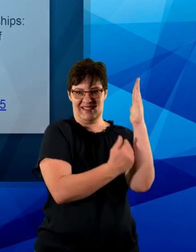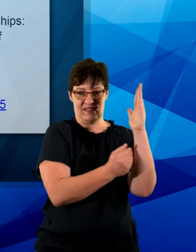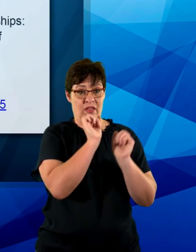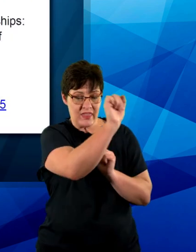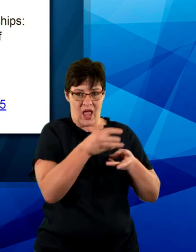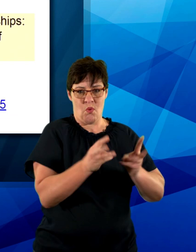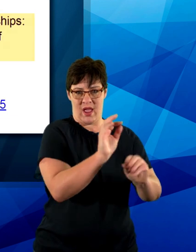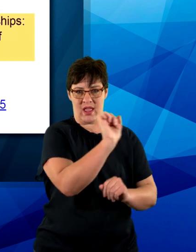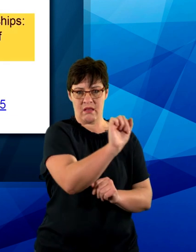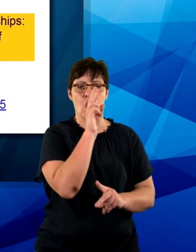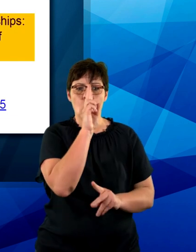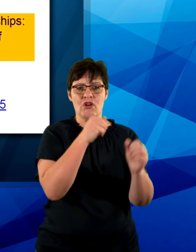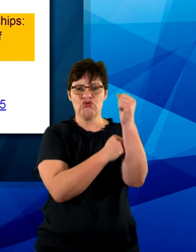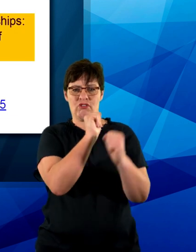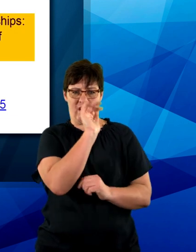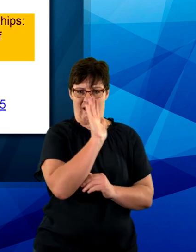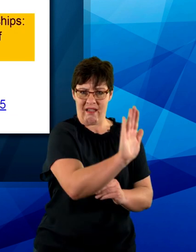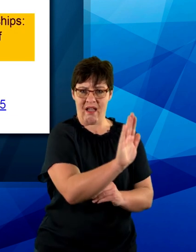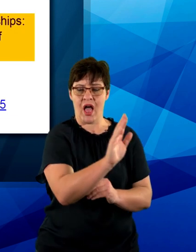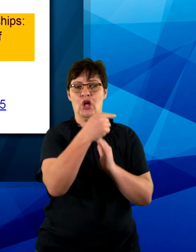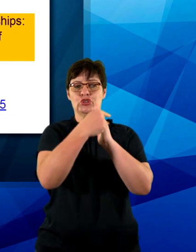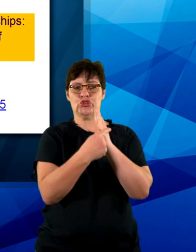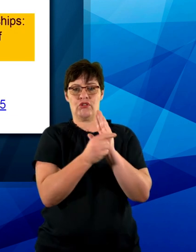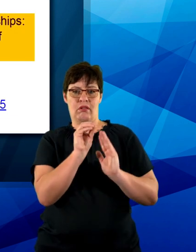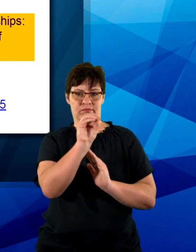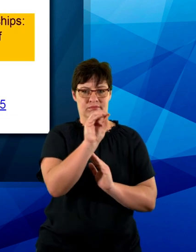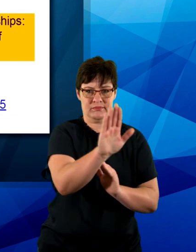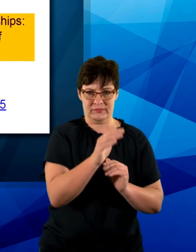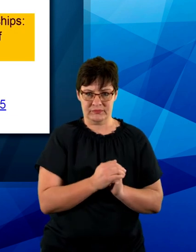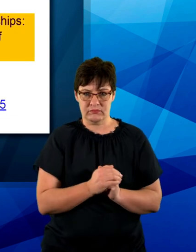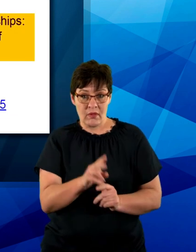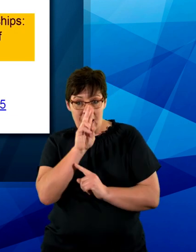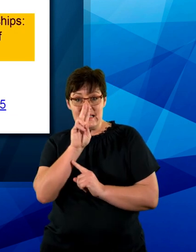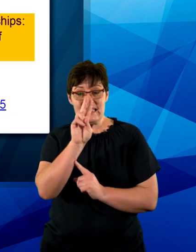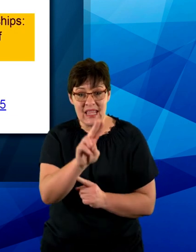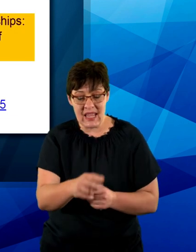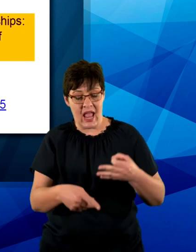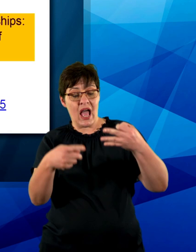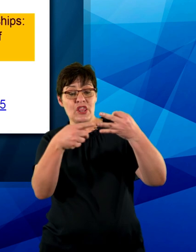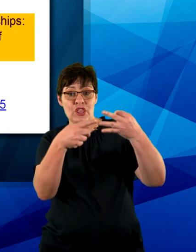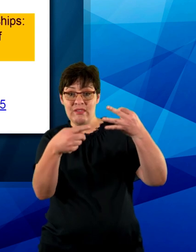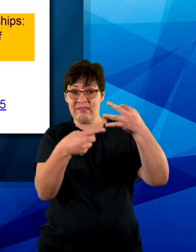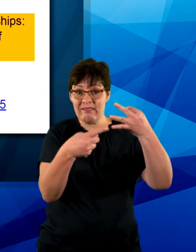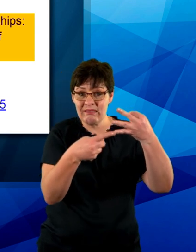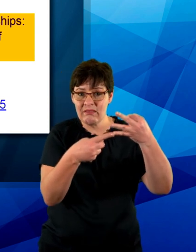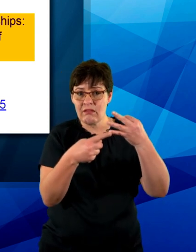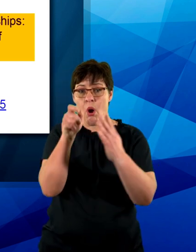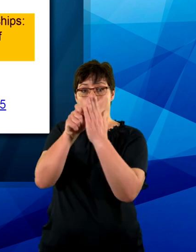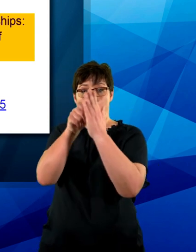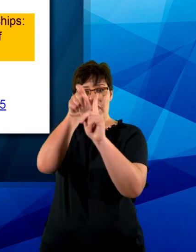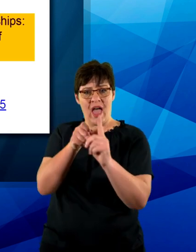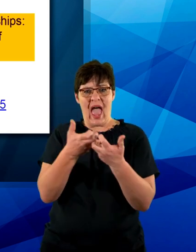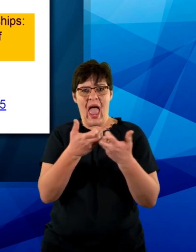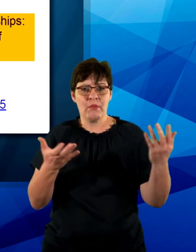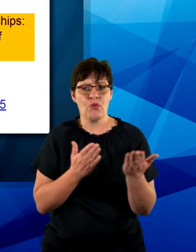Note the format of a journal article entry. Can you see that the second and third author are separated